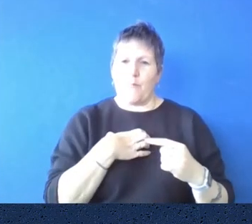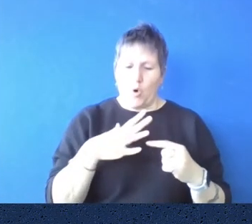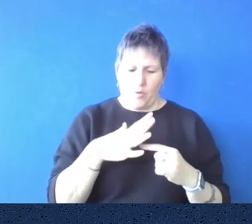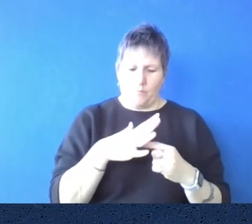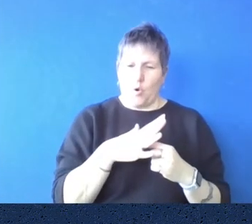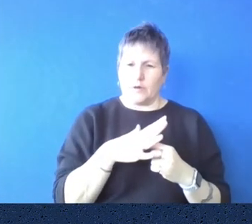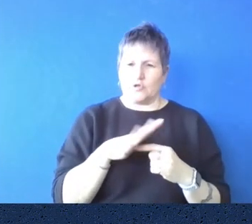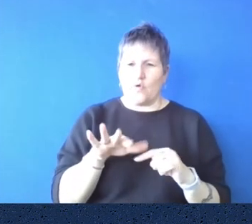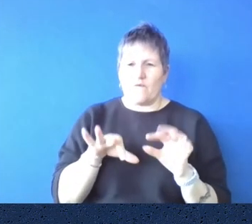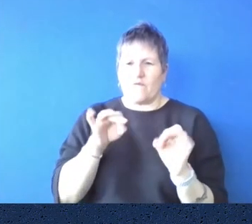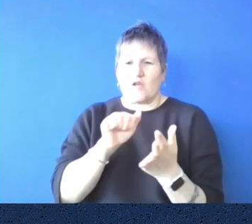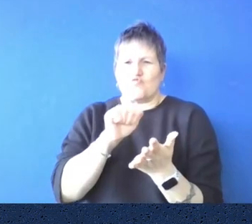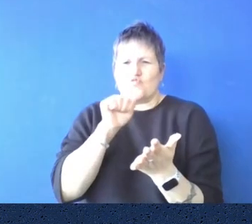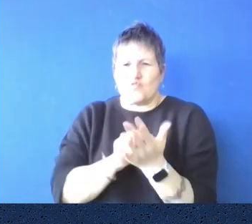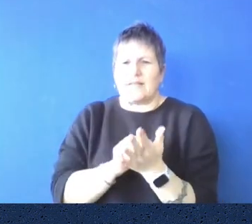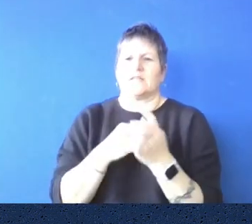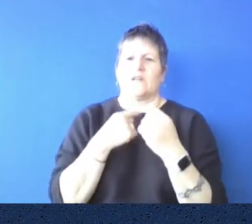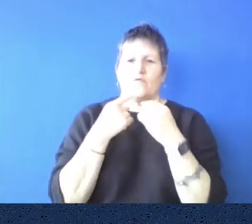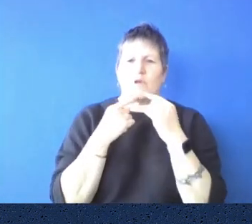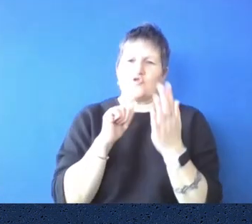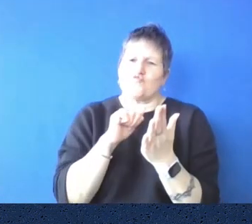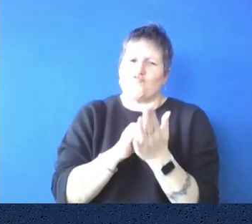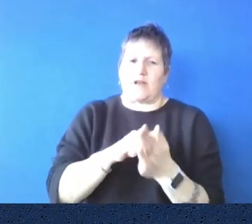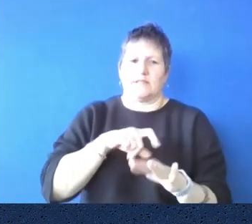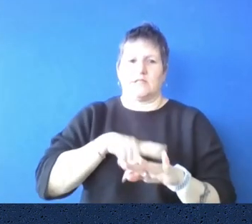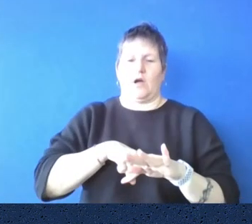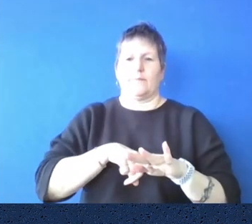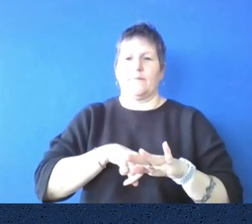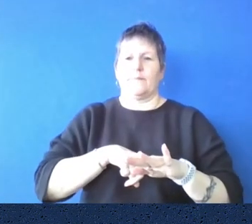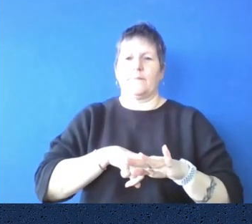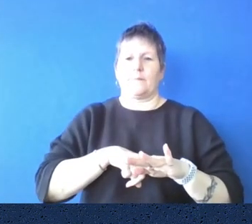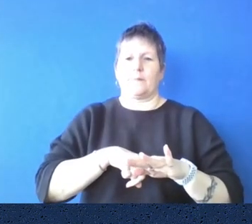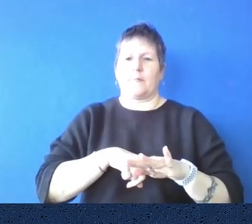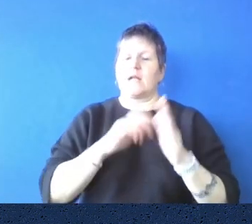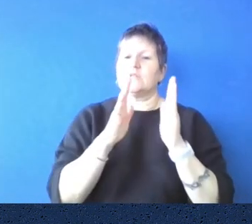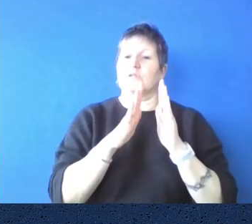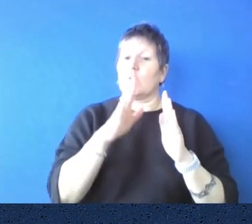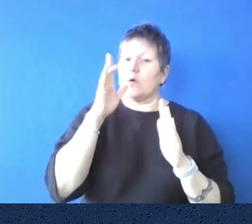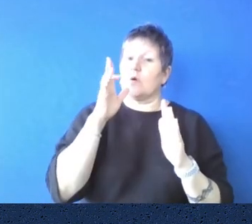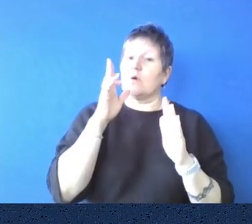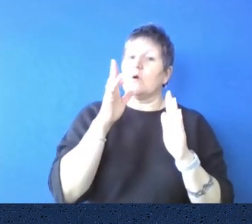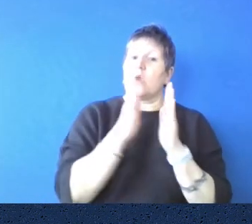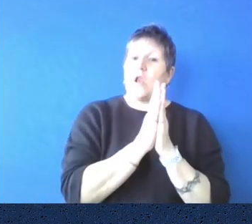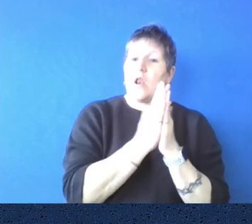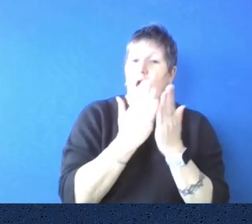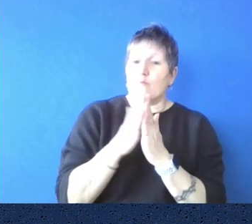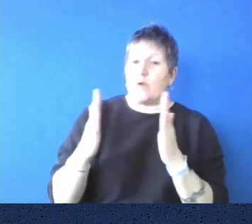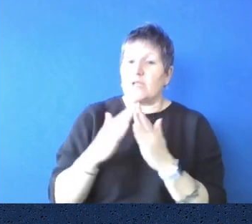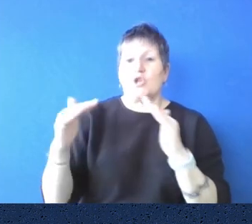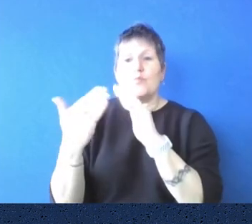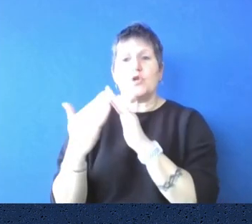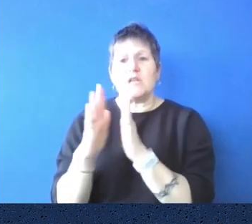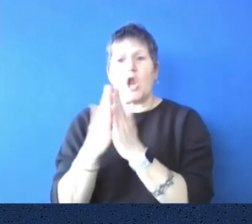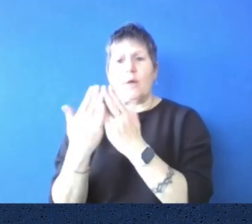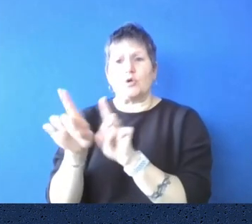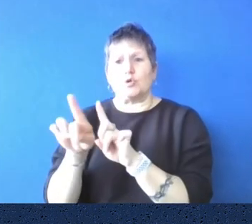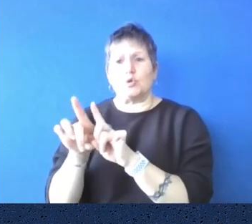right information at the right time. And I think that's where libraries and, you know, community libraries as well, there's